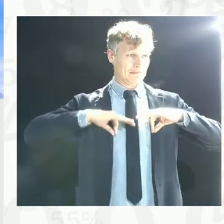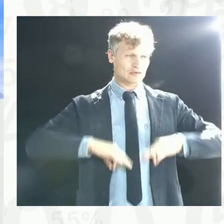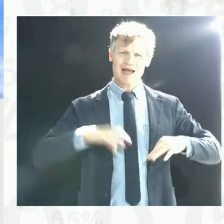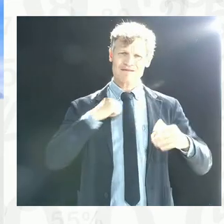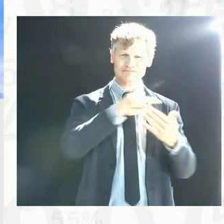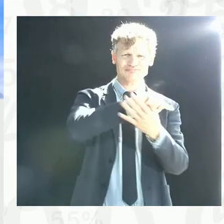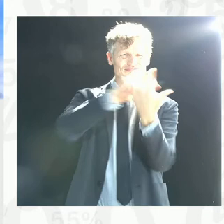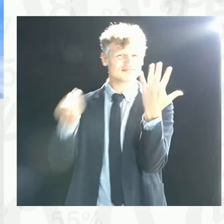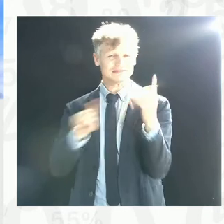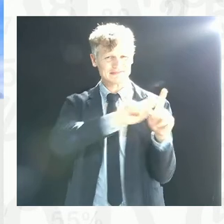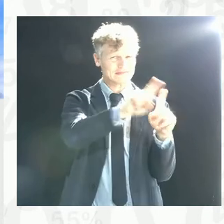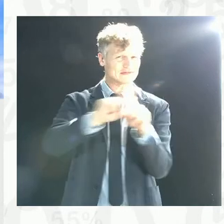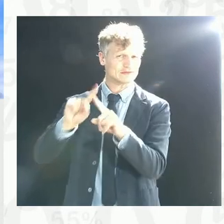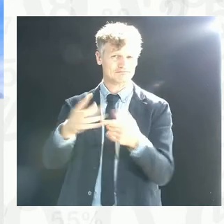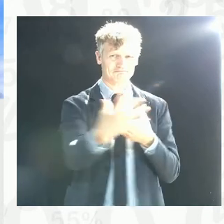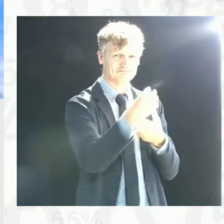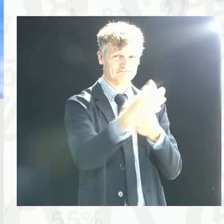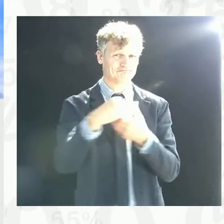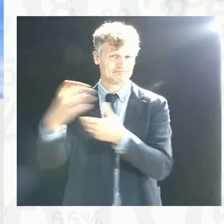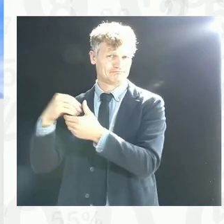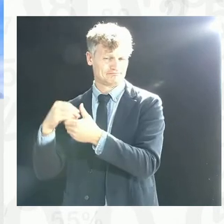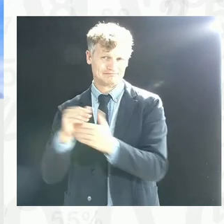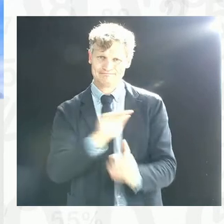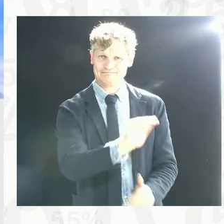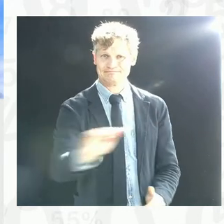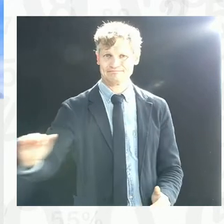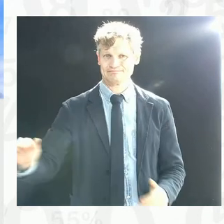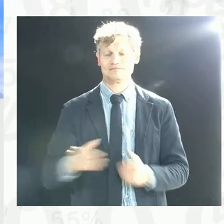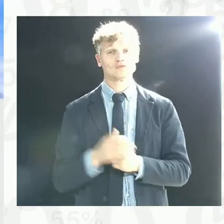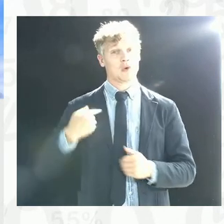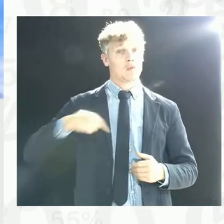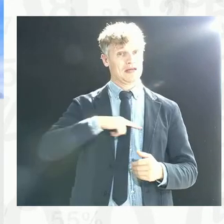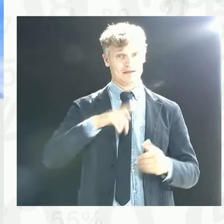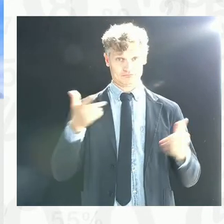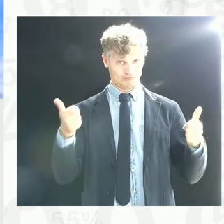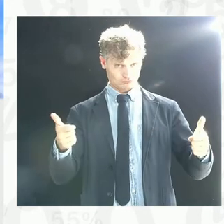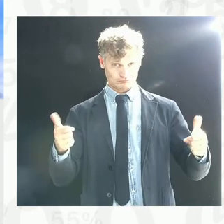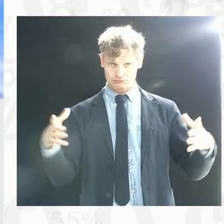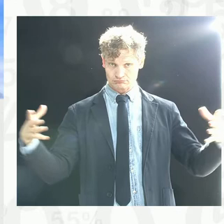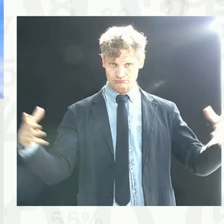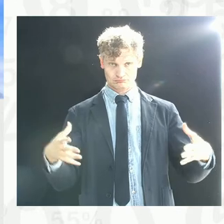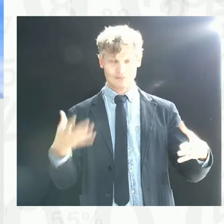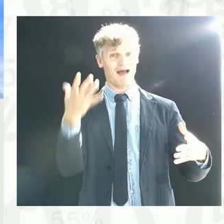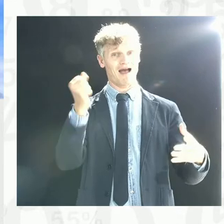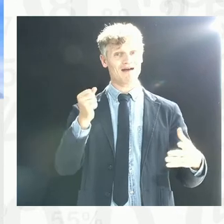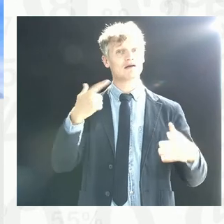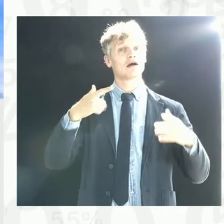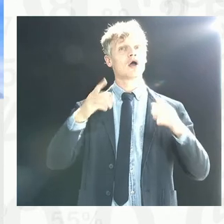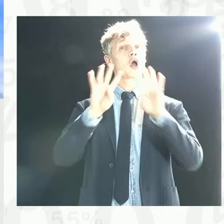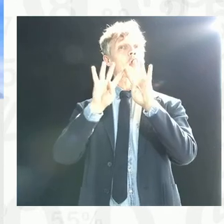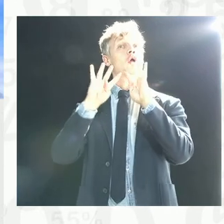And with respect to that, we feel that if you've got a national statistical committee,